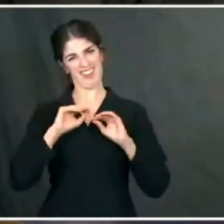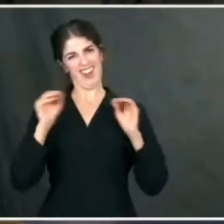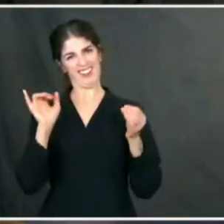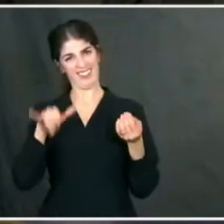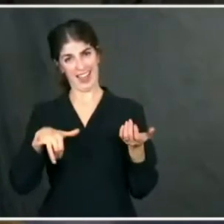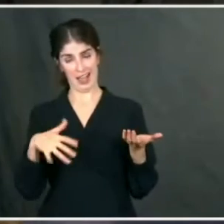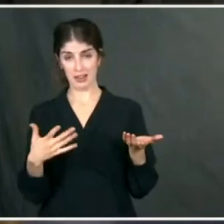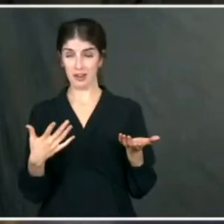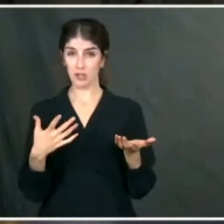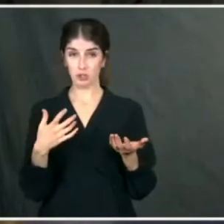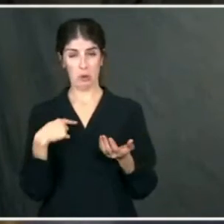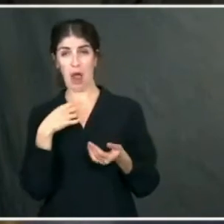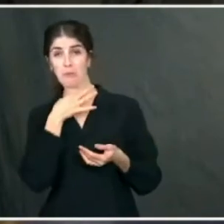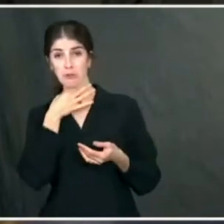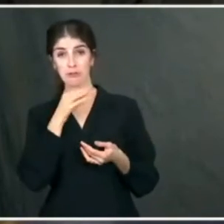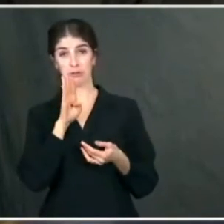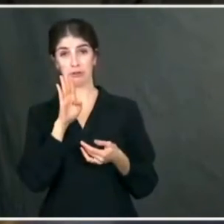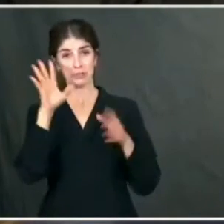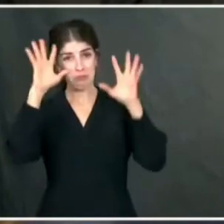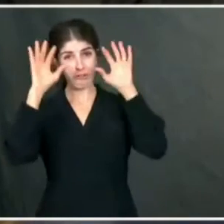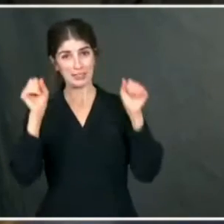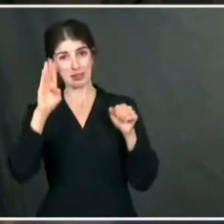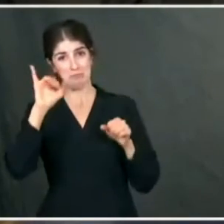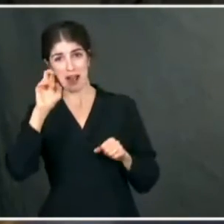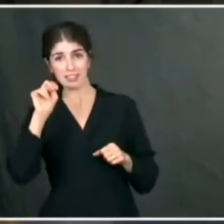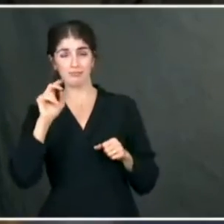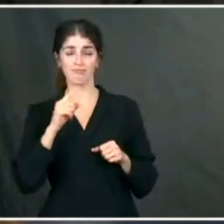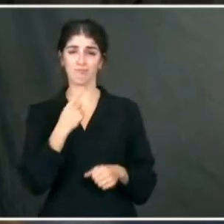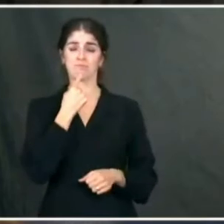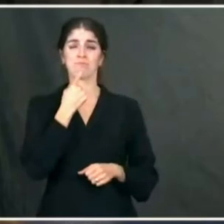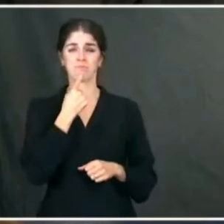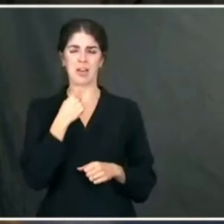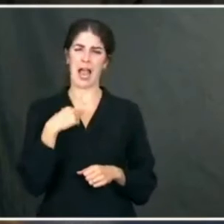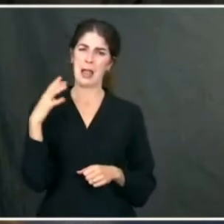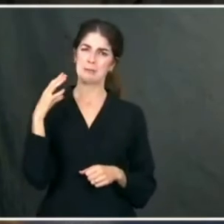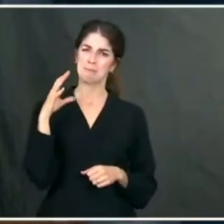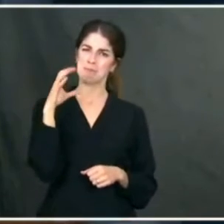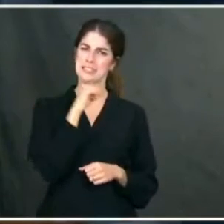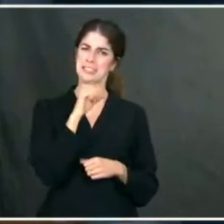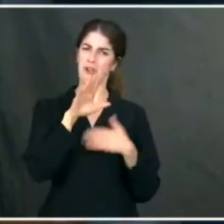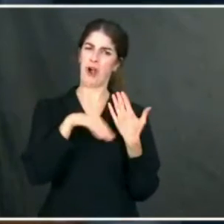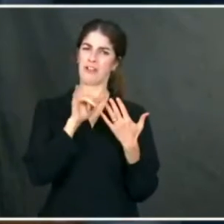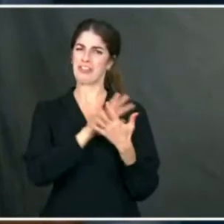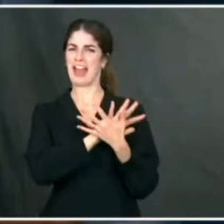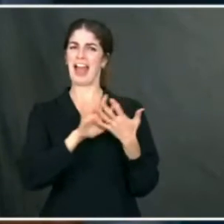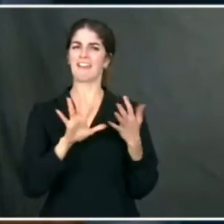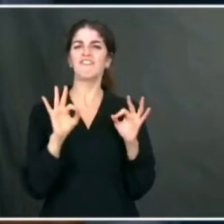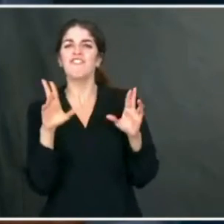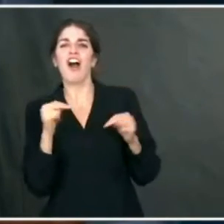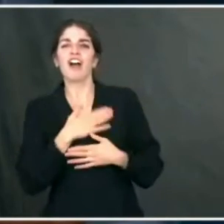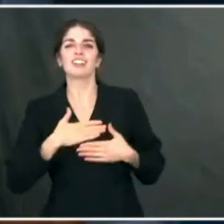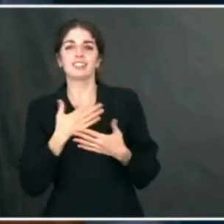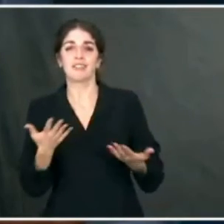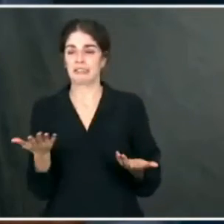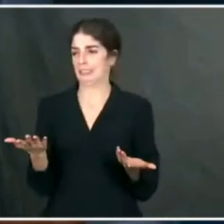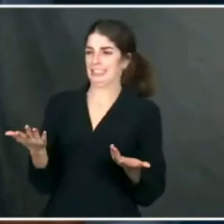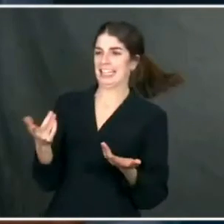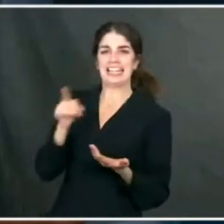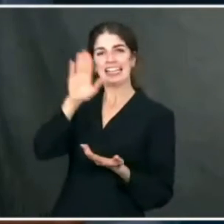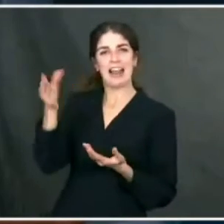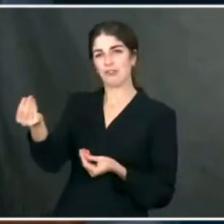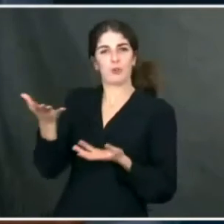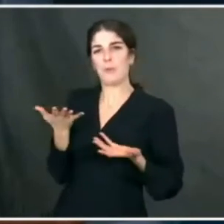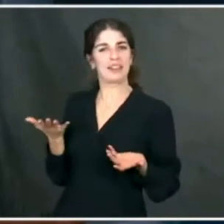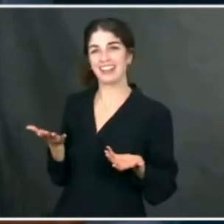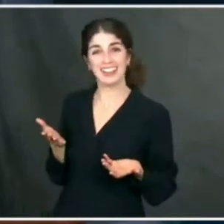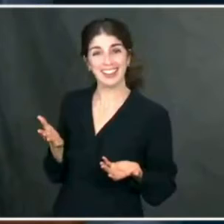being a candidate and the inauguration? Not in front of me, George. I will say